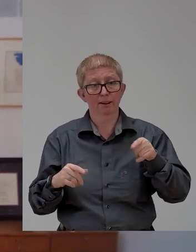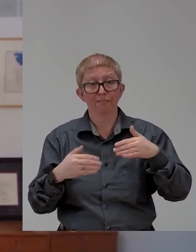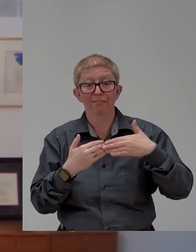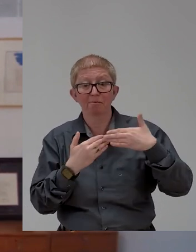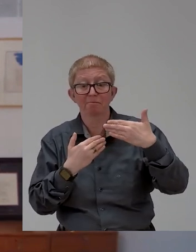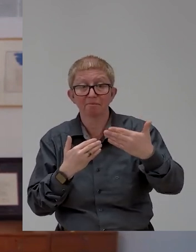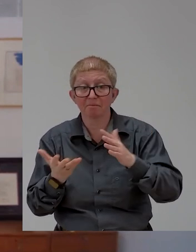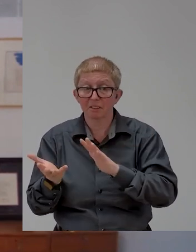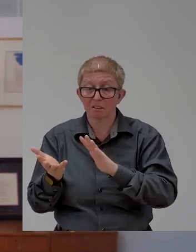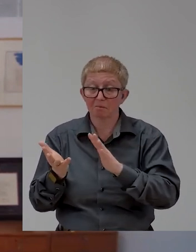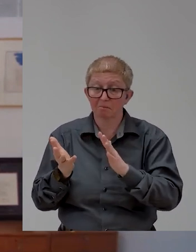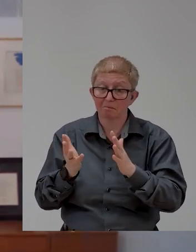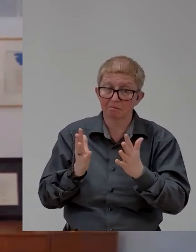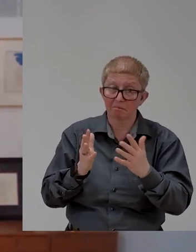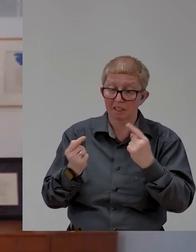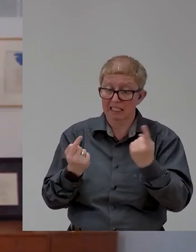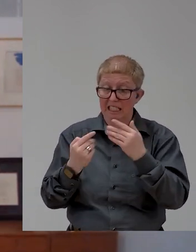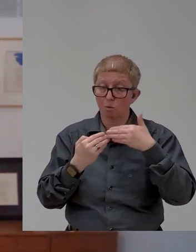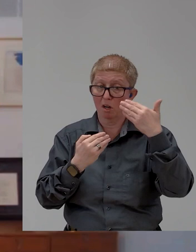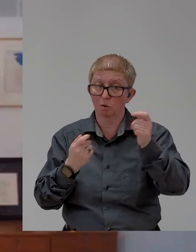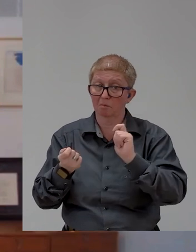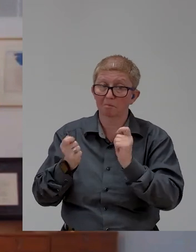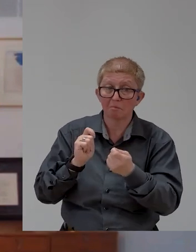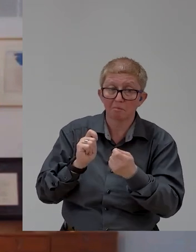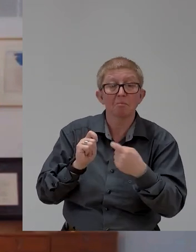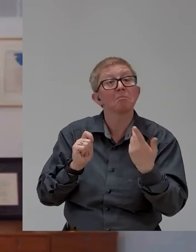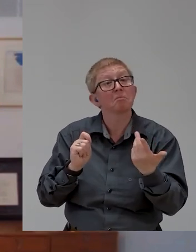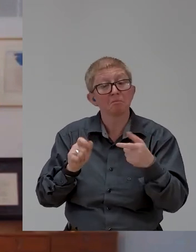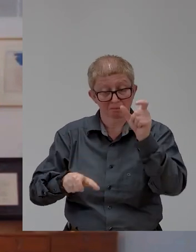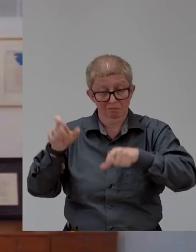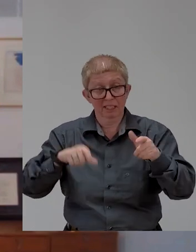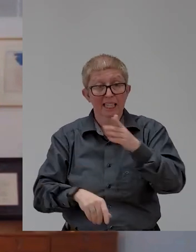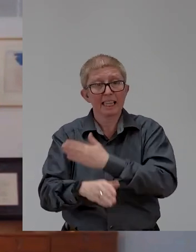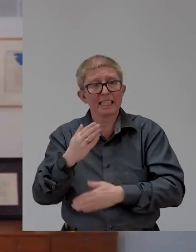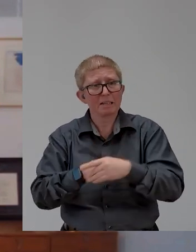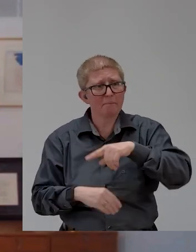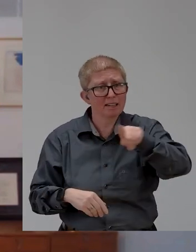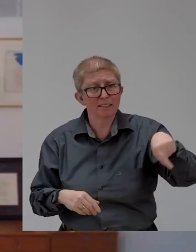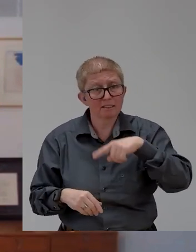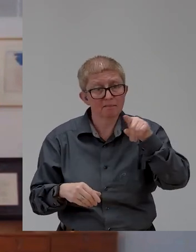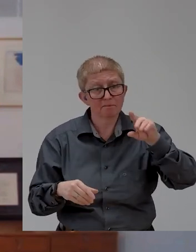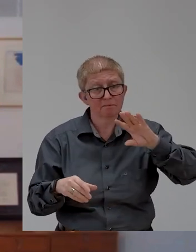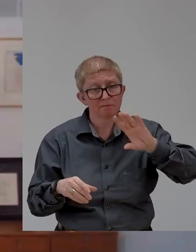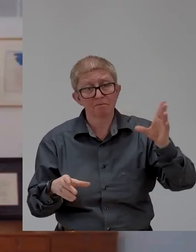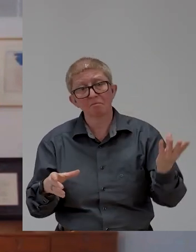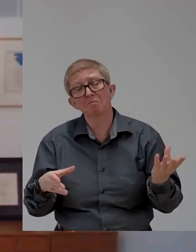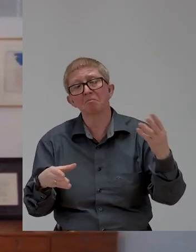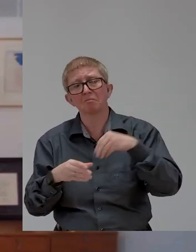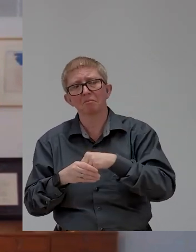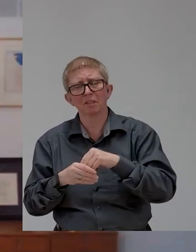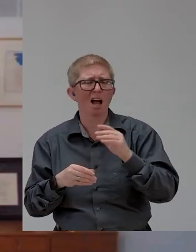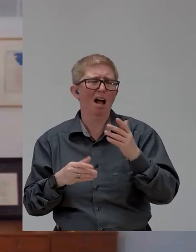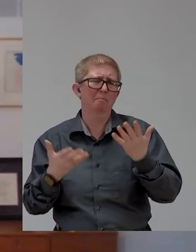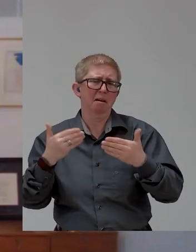they threw people with disabilities overboard and said, we just need to procure this technology. To quote one person I interviewed,